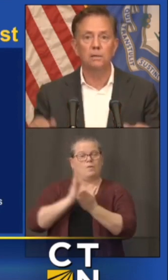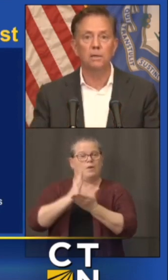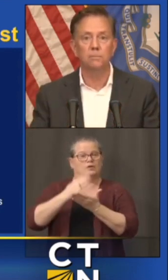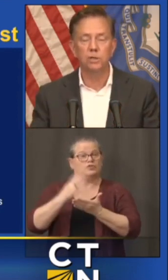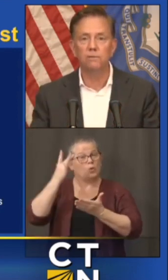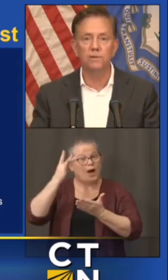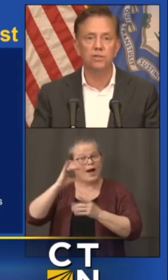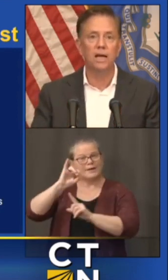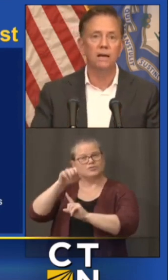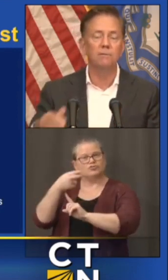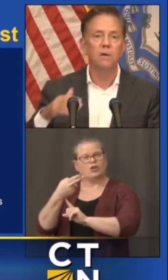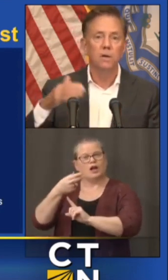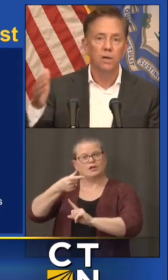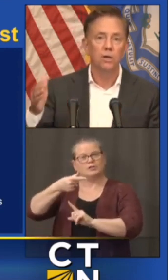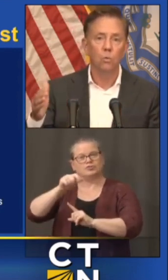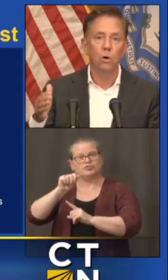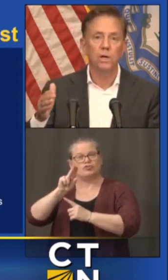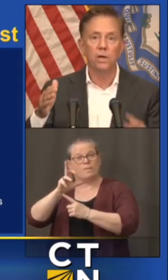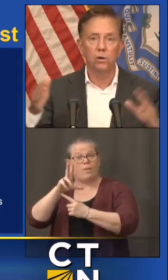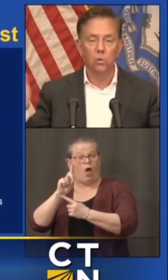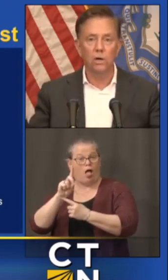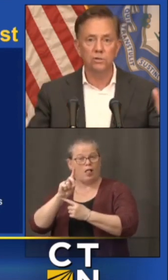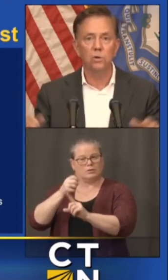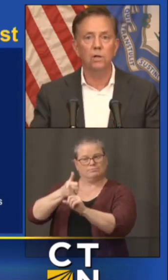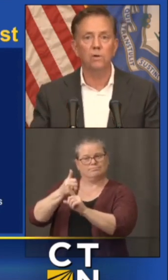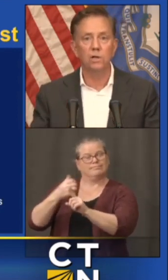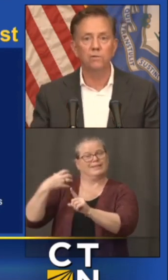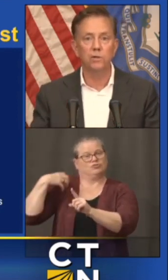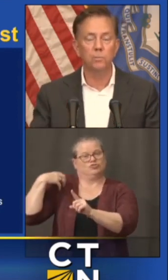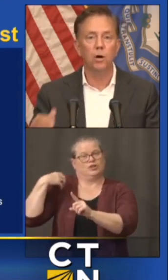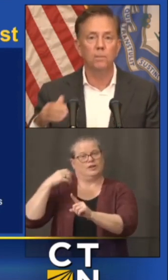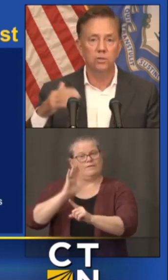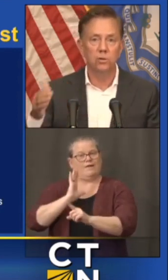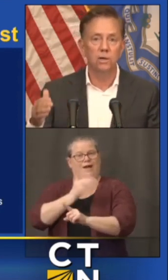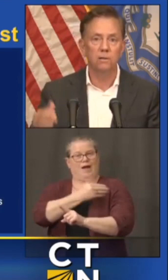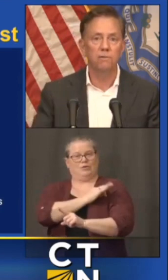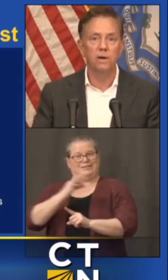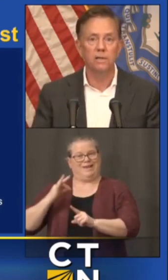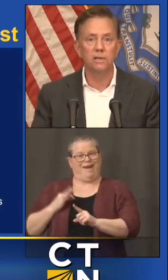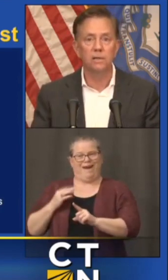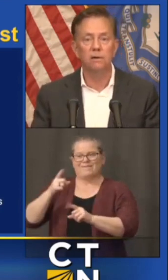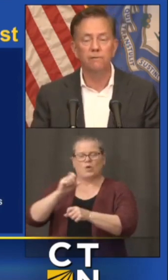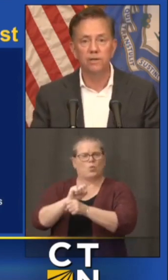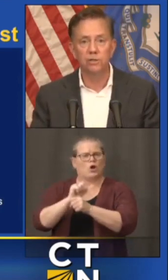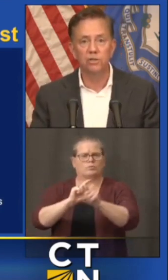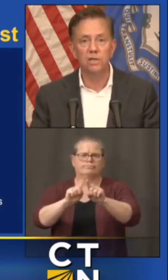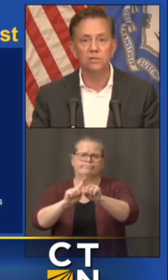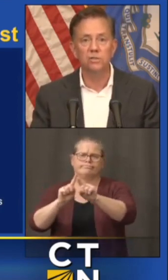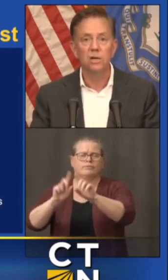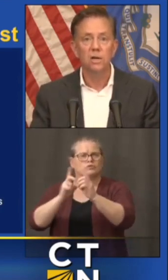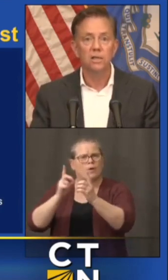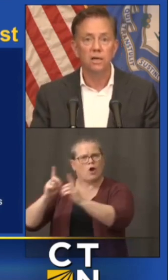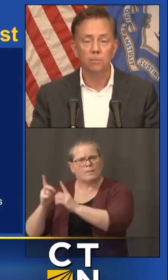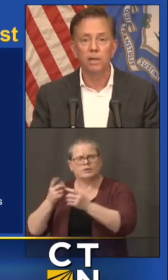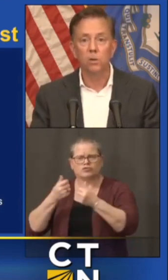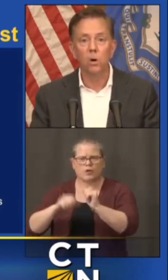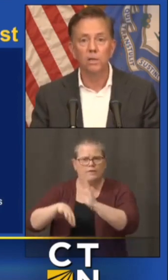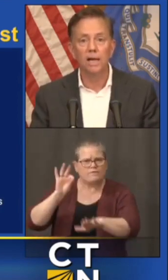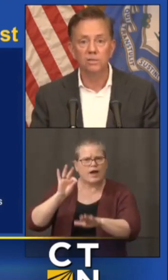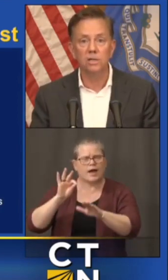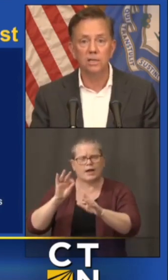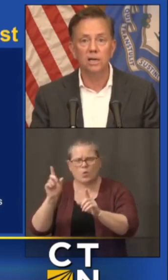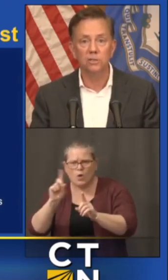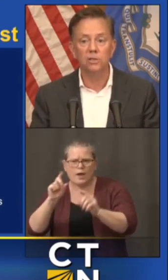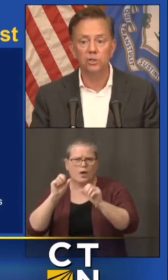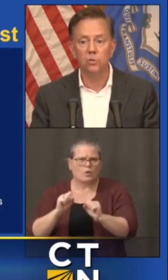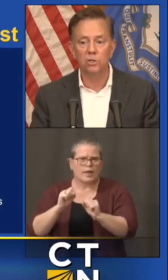jabal of chief of staff you know working across all of our different departments trying to find uh efficiencies that could be long